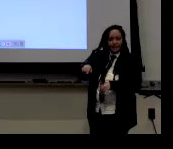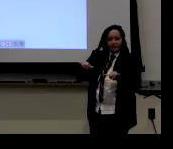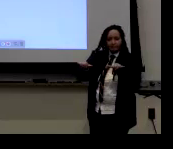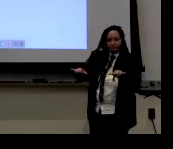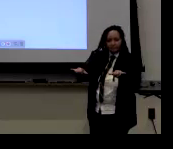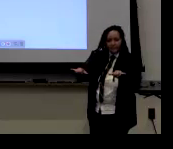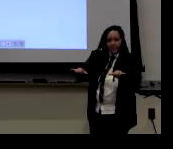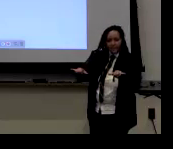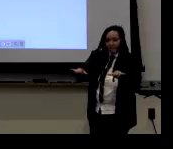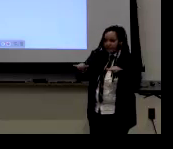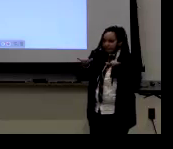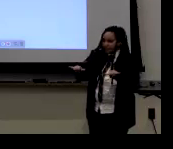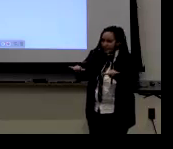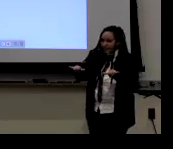list.